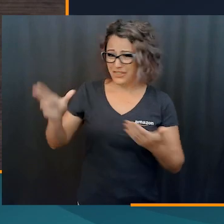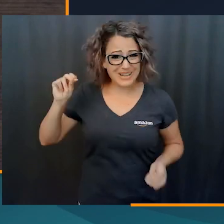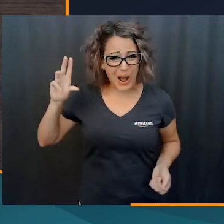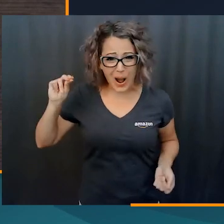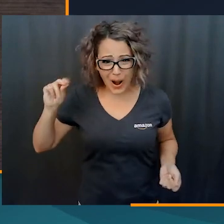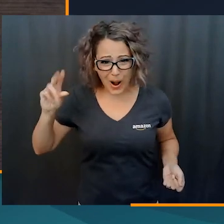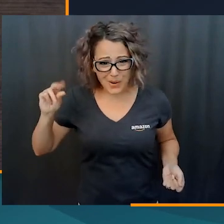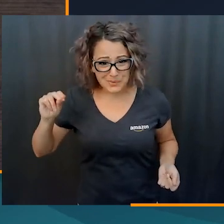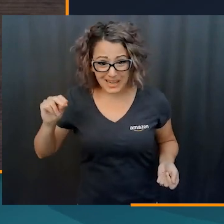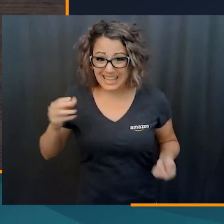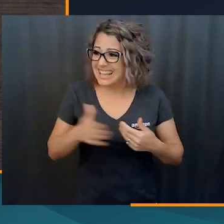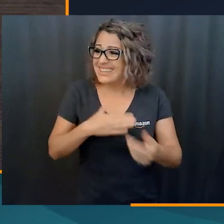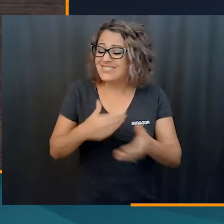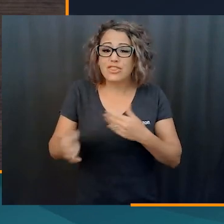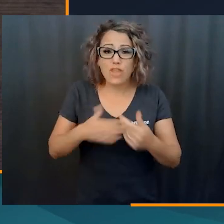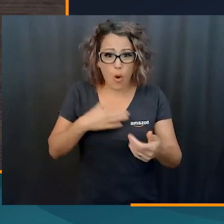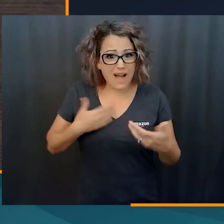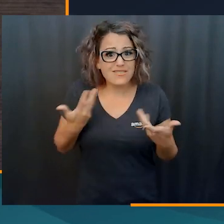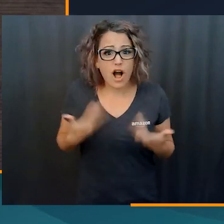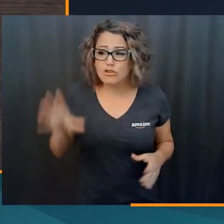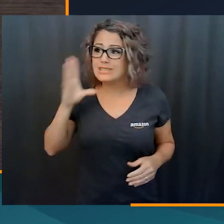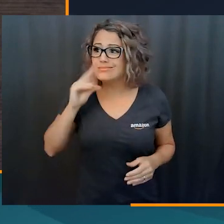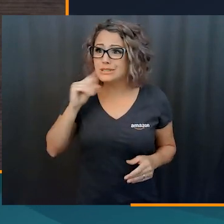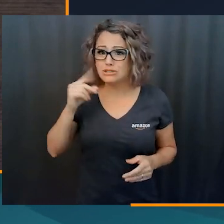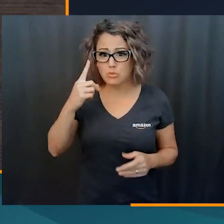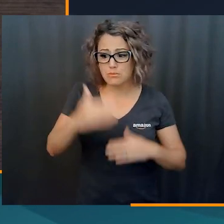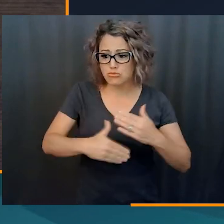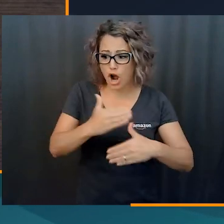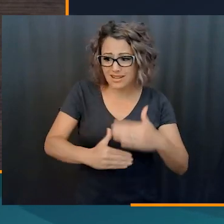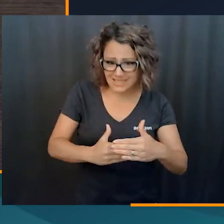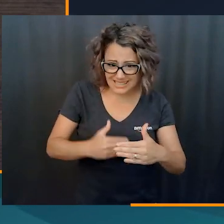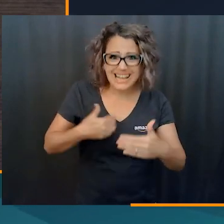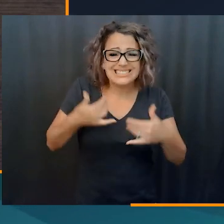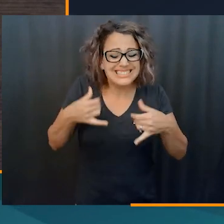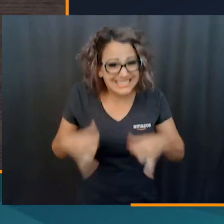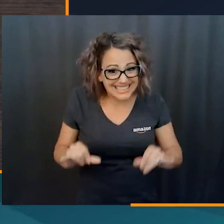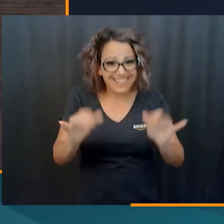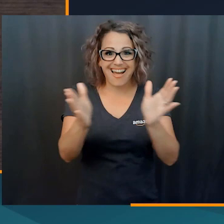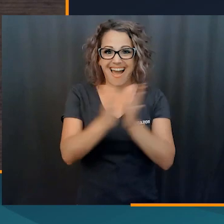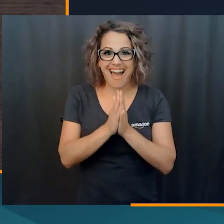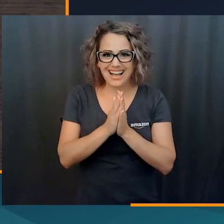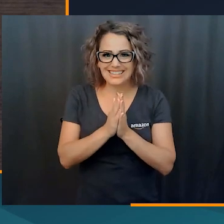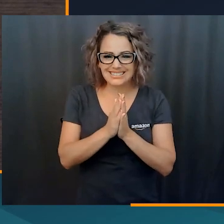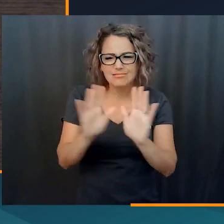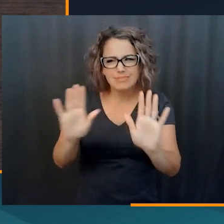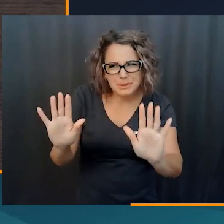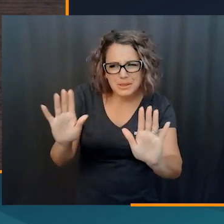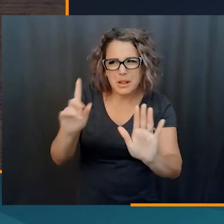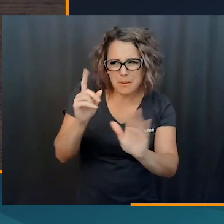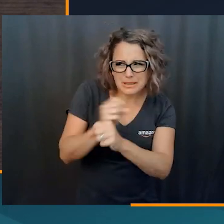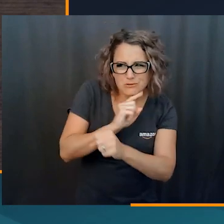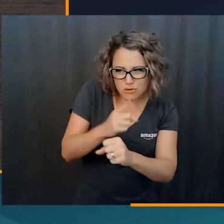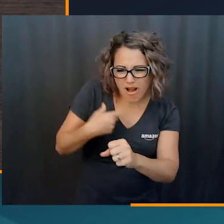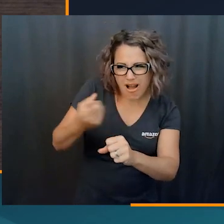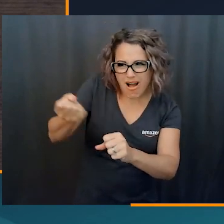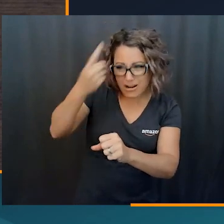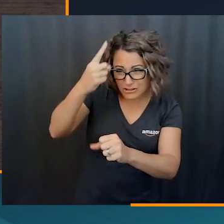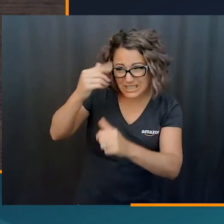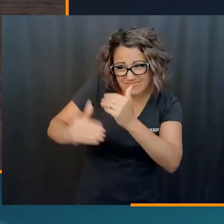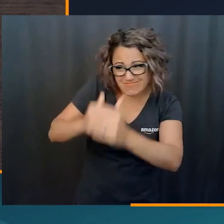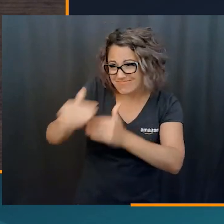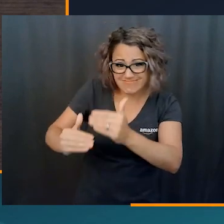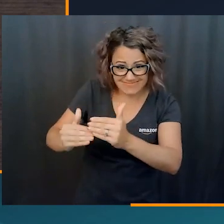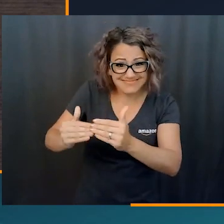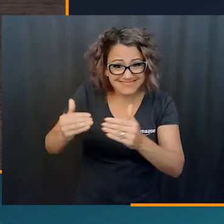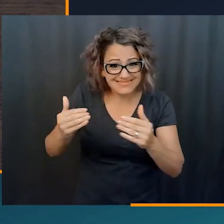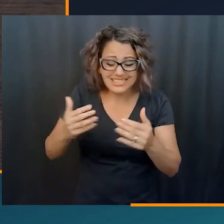don't know everything. It's a lot. I still ask questions, even if I've done something several times over, I'm like, hey, just so I make sure I have this,